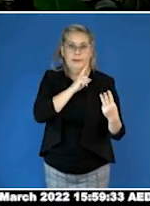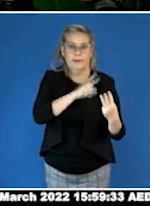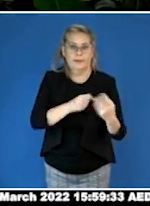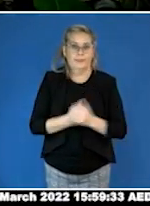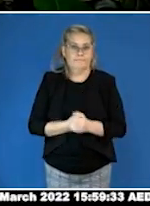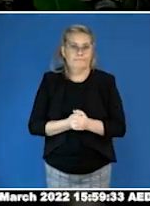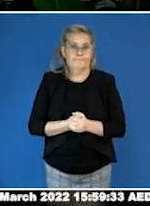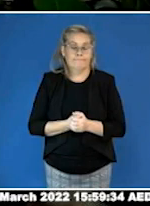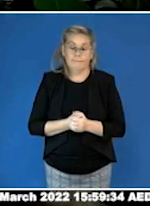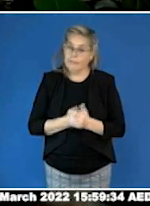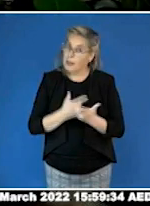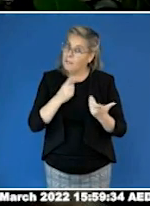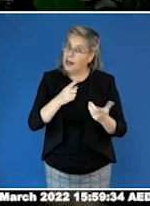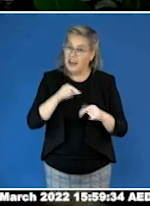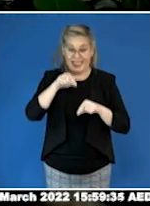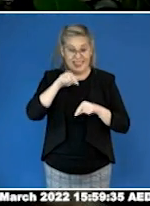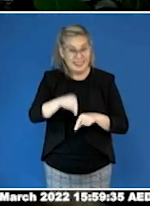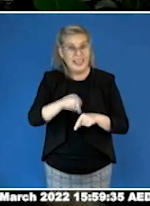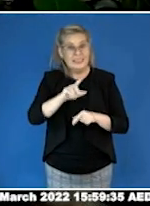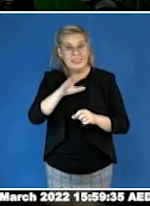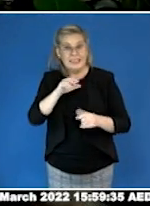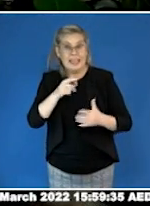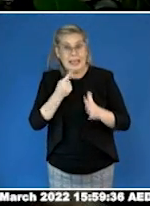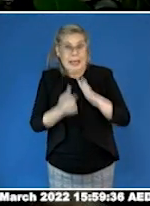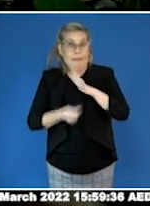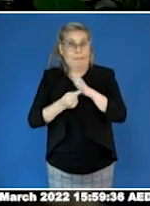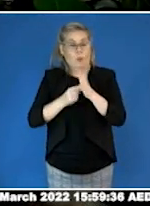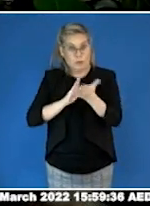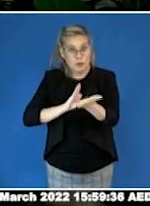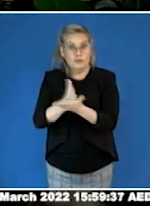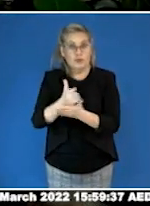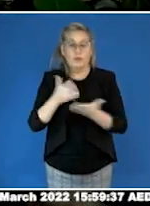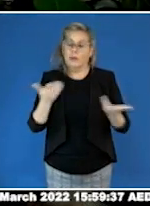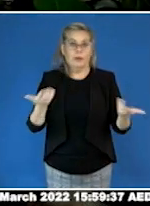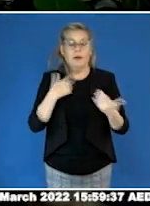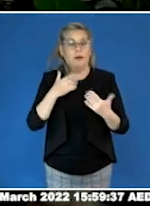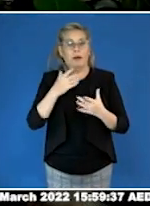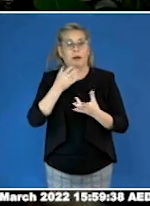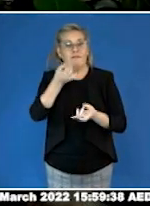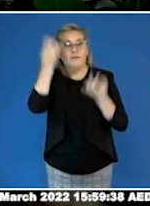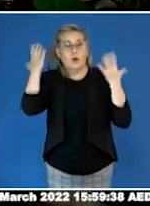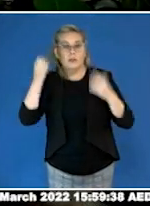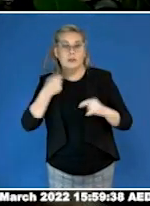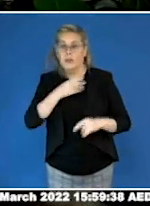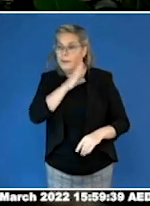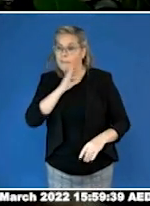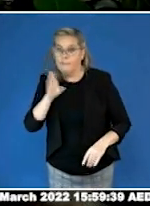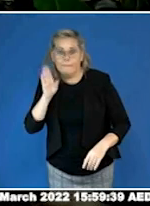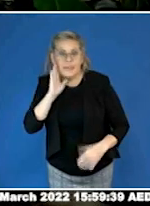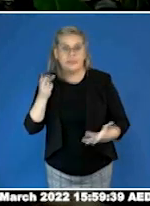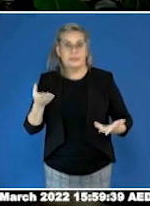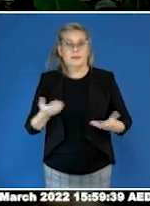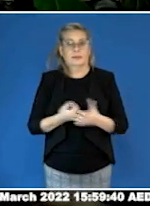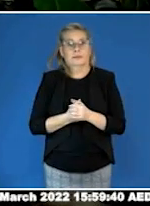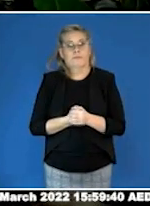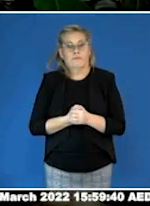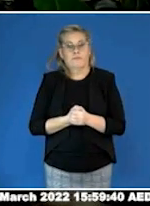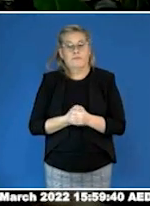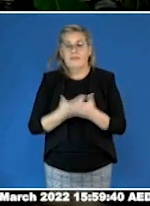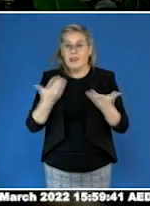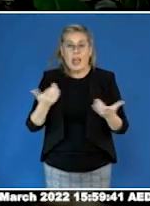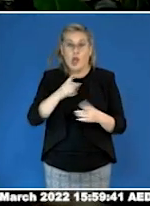prevailing stereotypes of what autism looks like, the gender bias of standard diagnostic tools and the way girls are